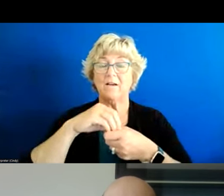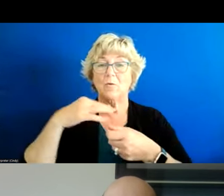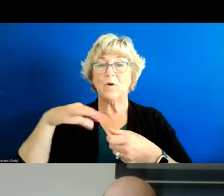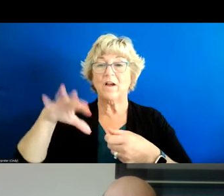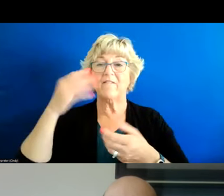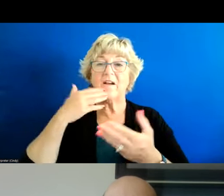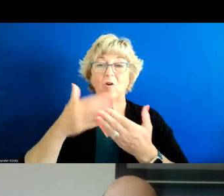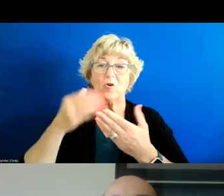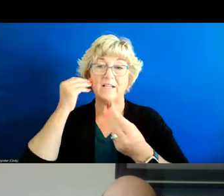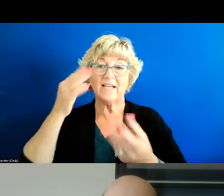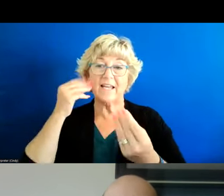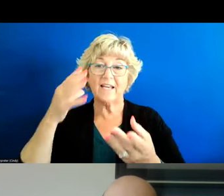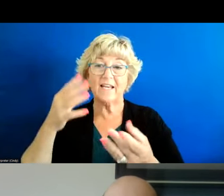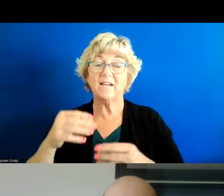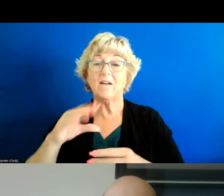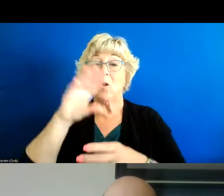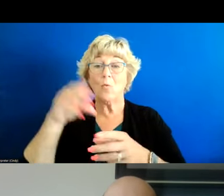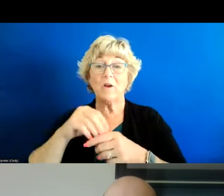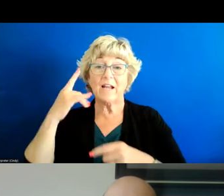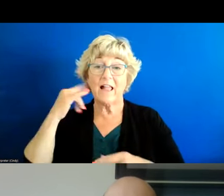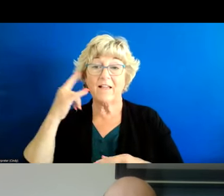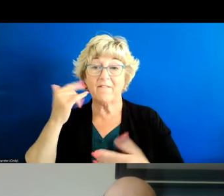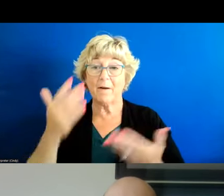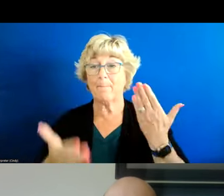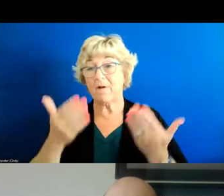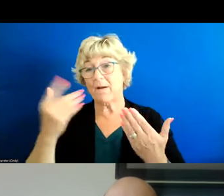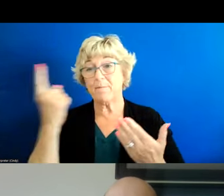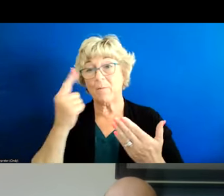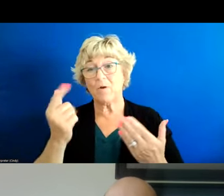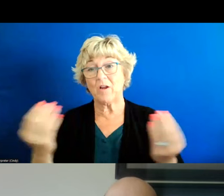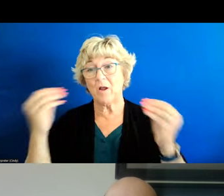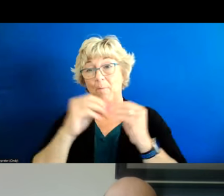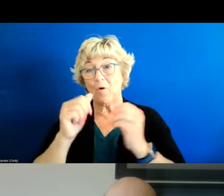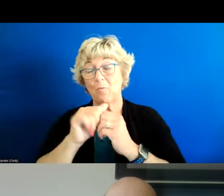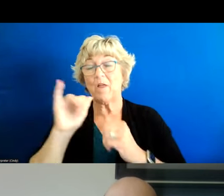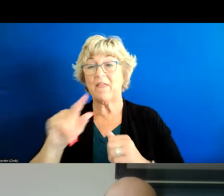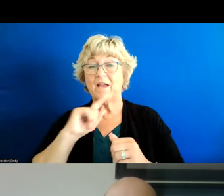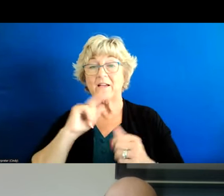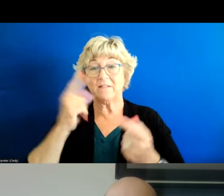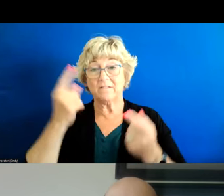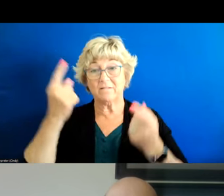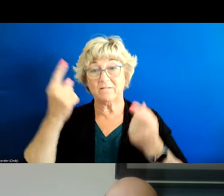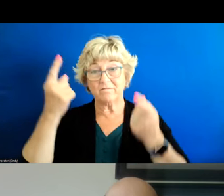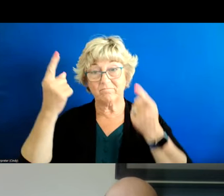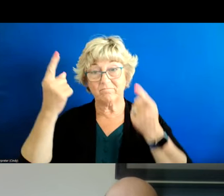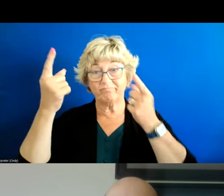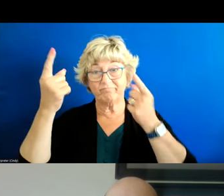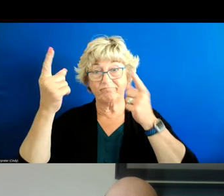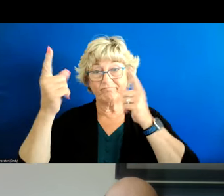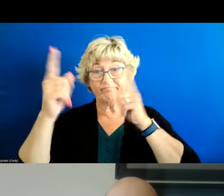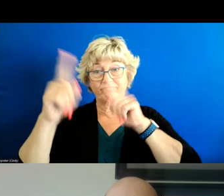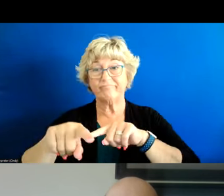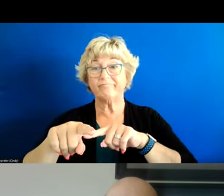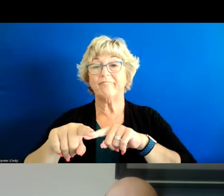good data on that and within the state of california might be something that we could do more with so absolutely agree that that would be really important to include